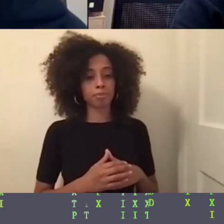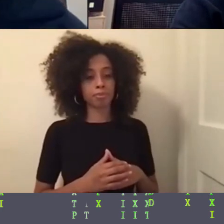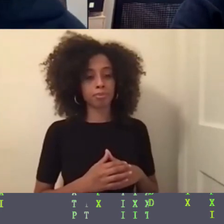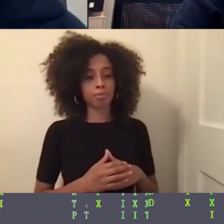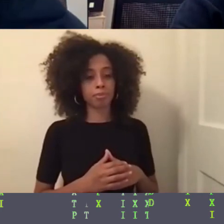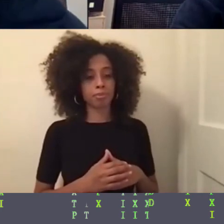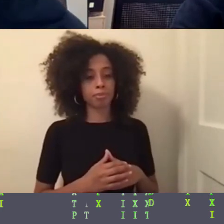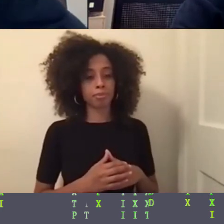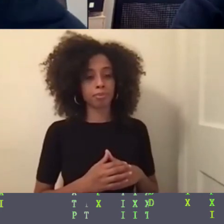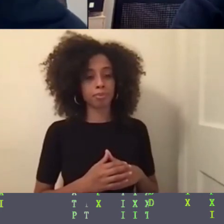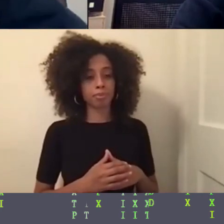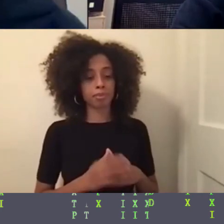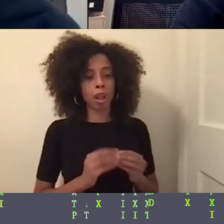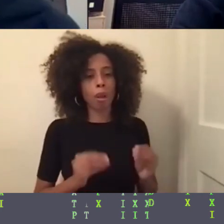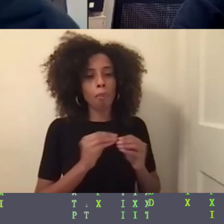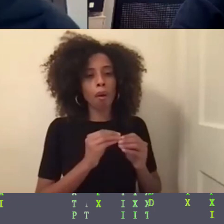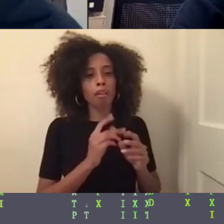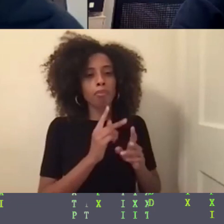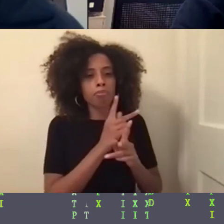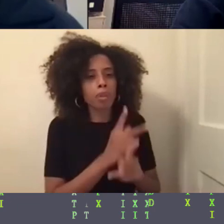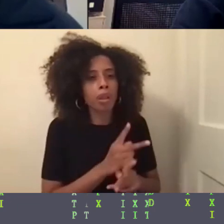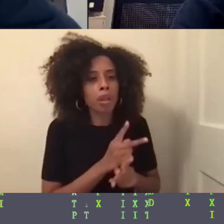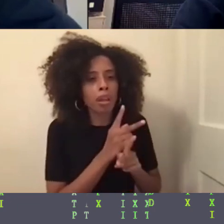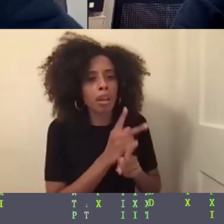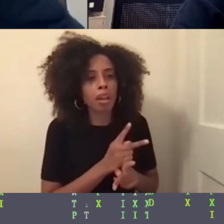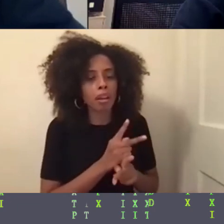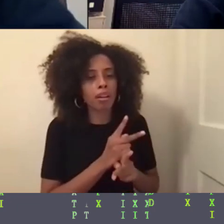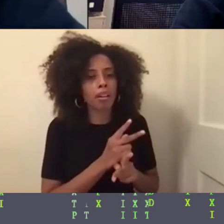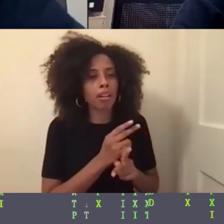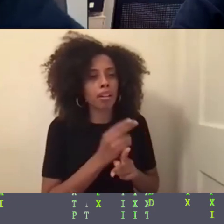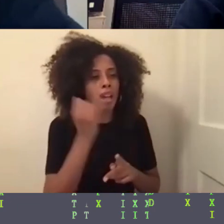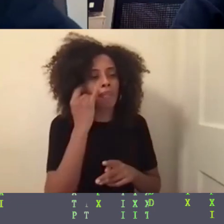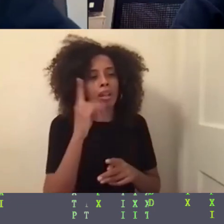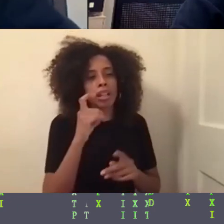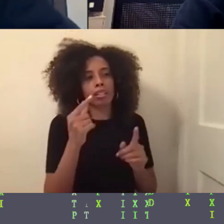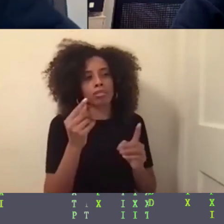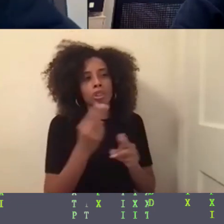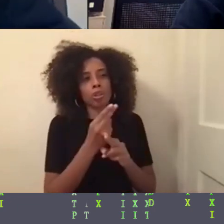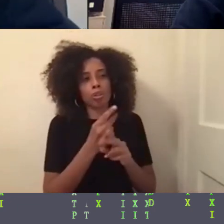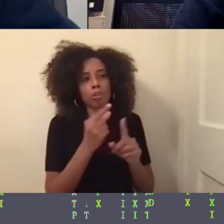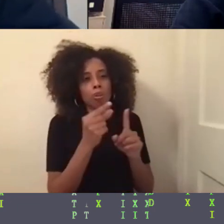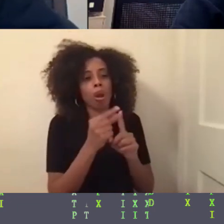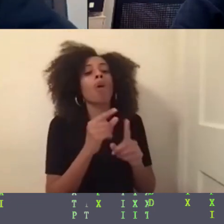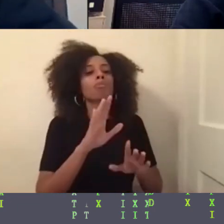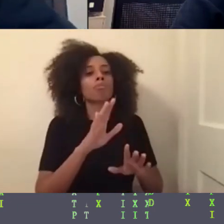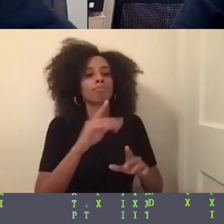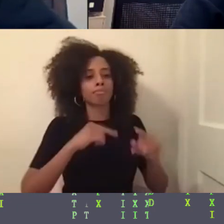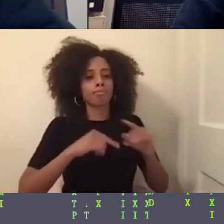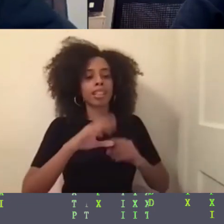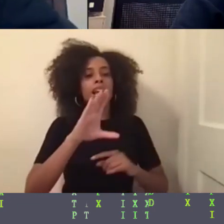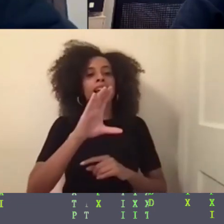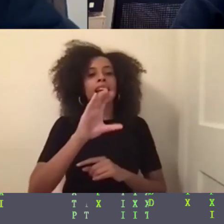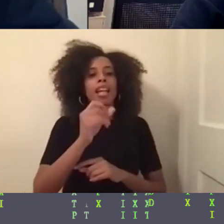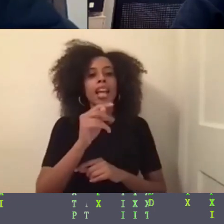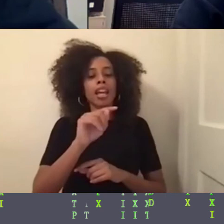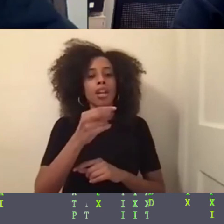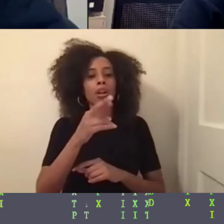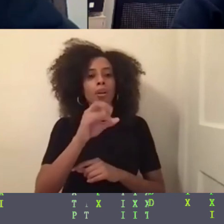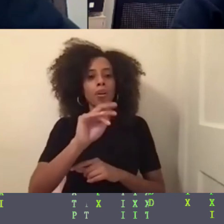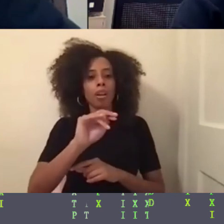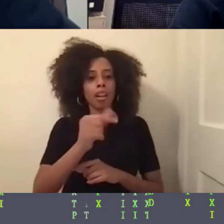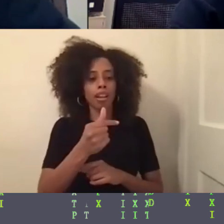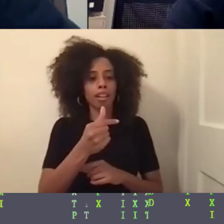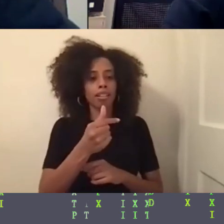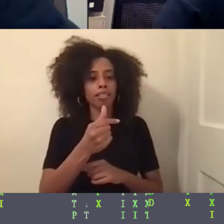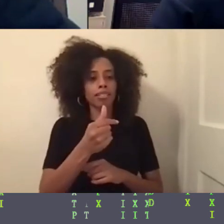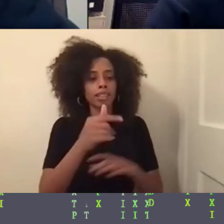more so catering. If, if, if, I must use the word, right. More so catering to, to that, um, to the similar